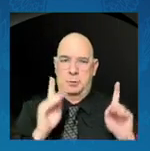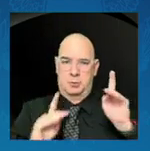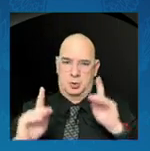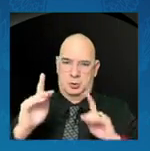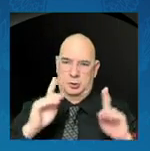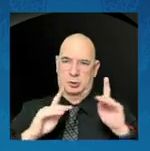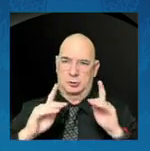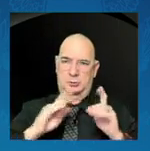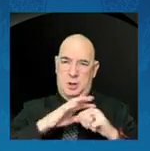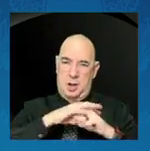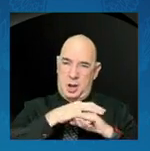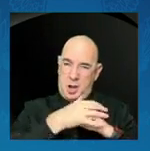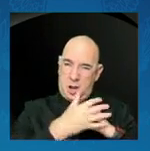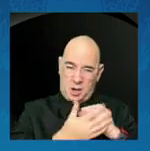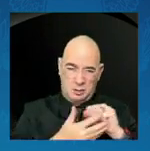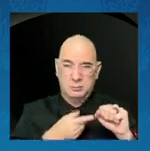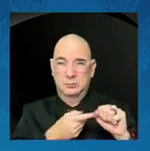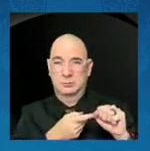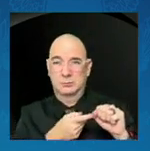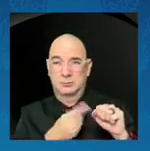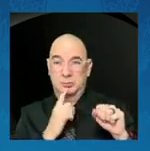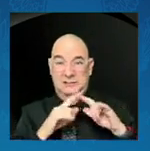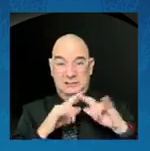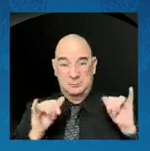Different. And the same.